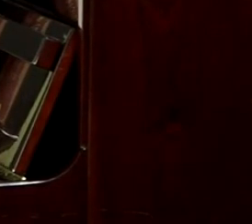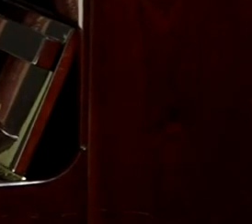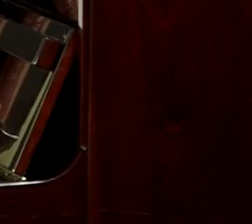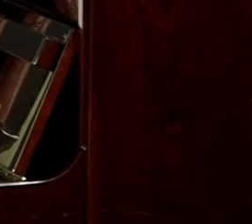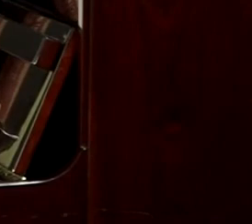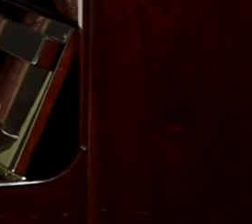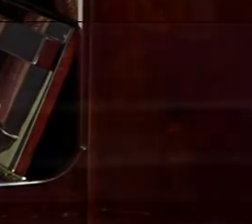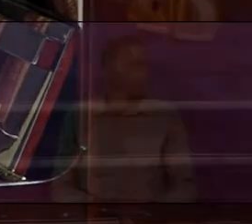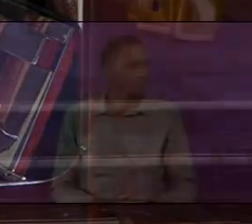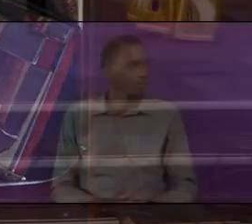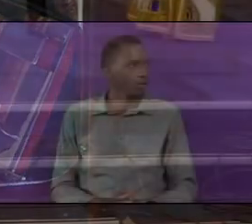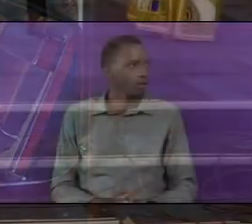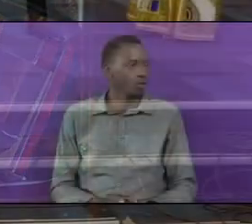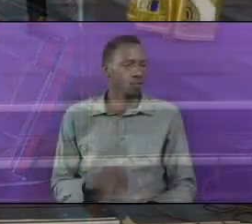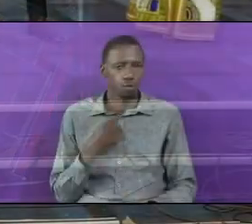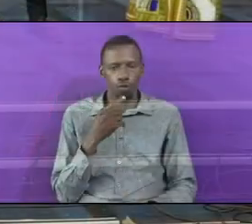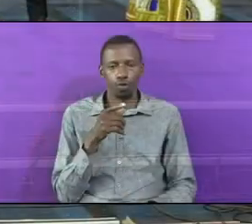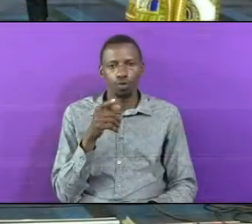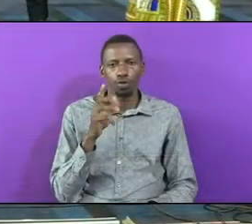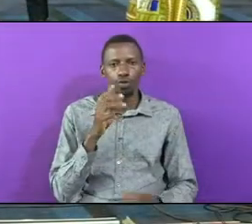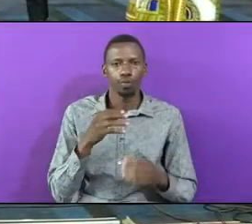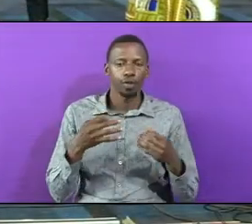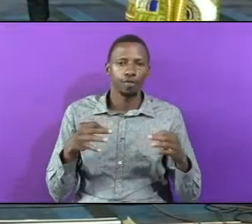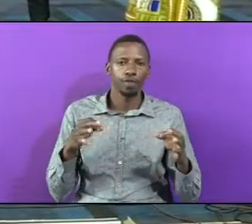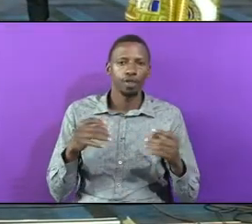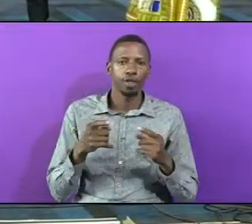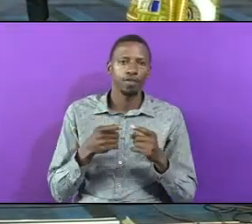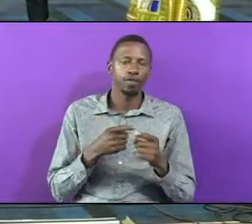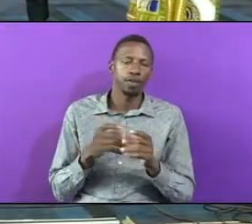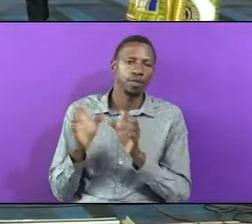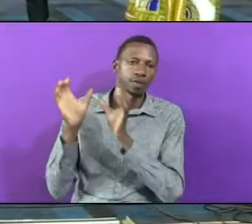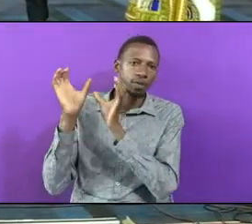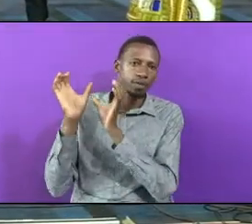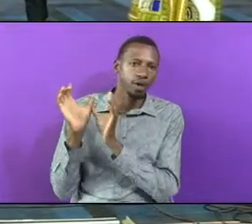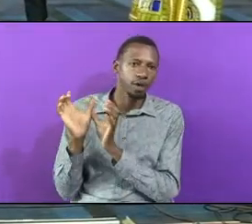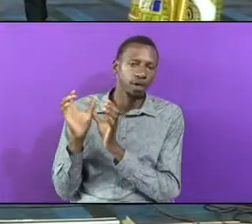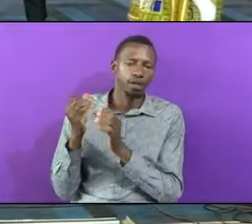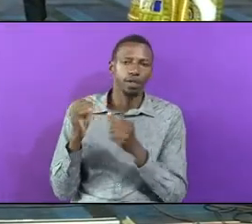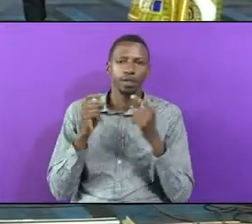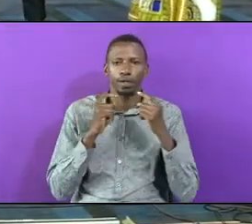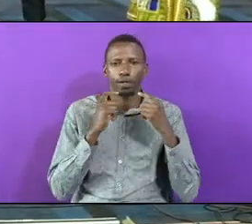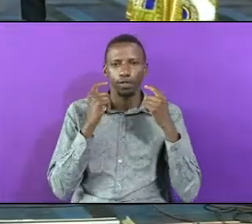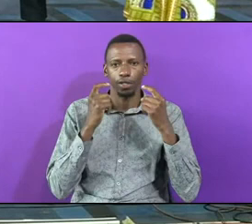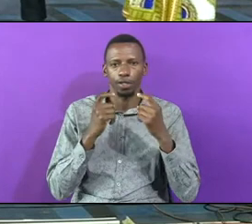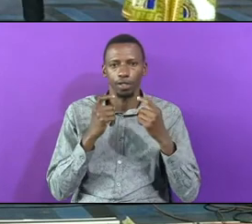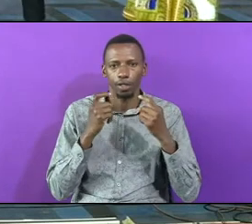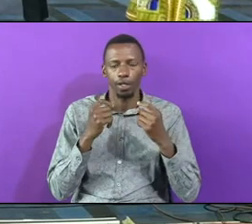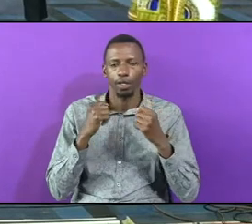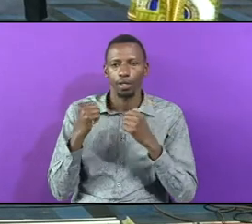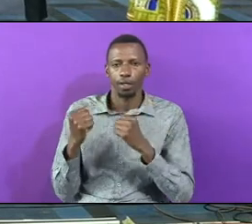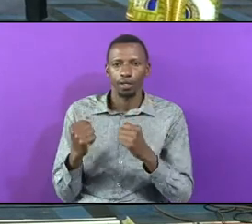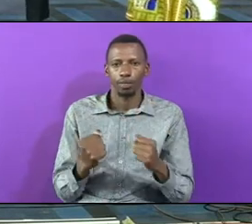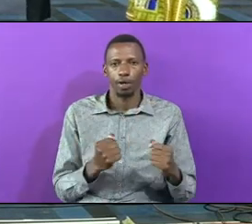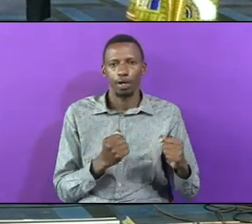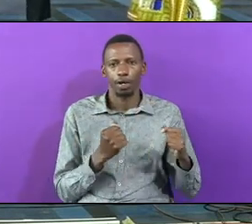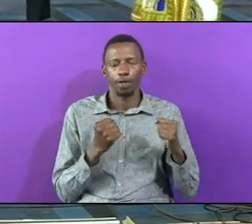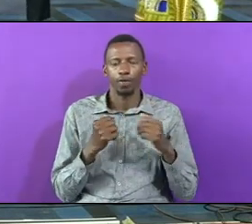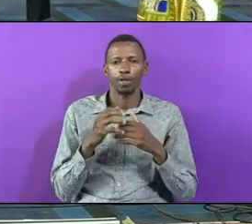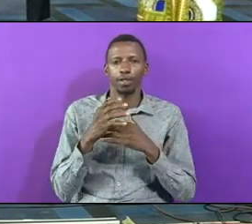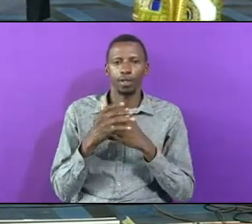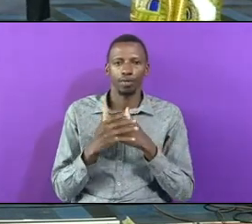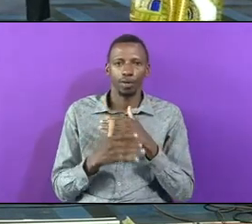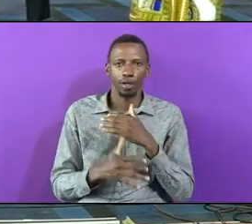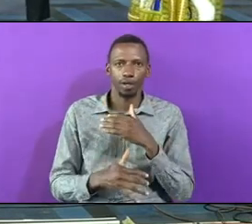Let's Sing Would You Be Free From The Bad And Of Sea There's